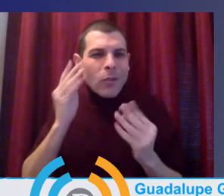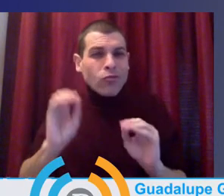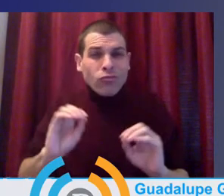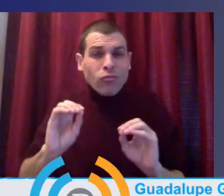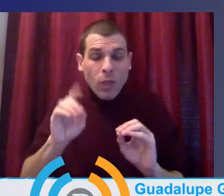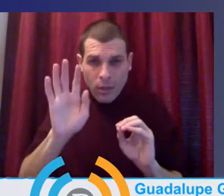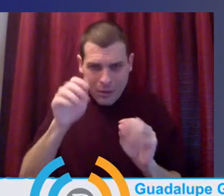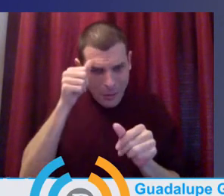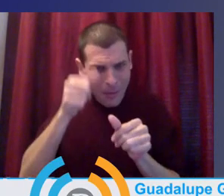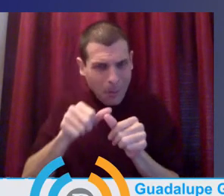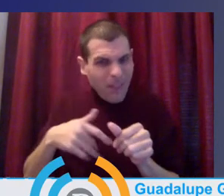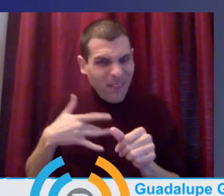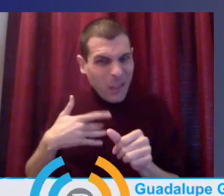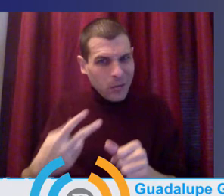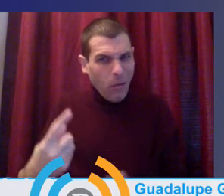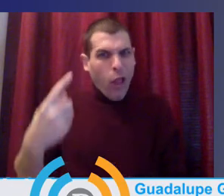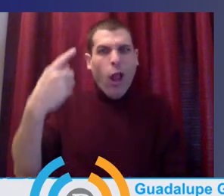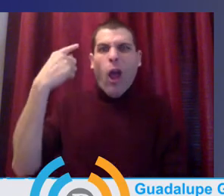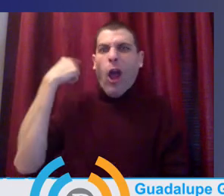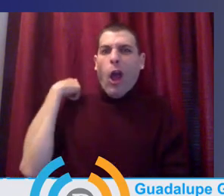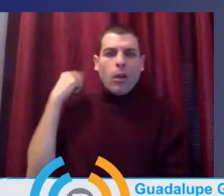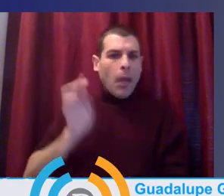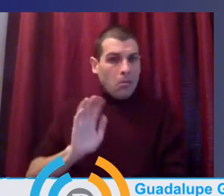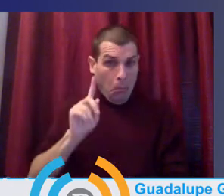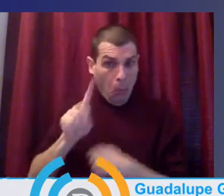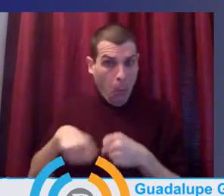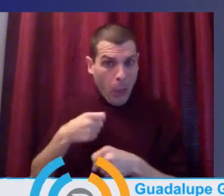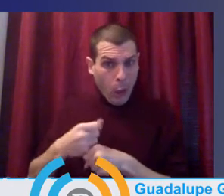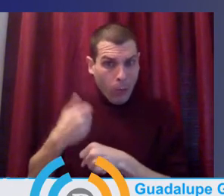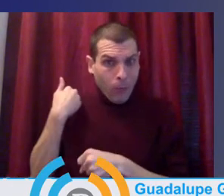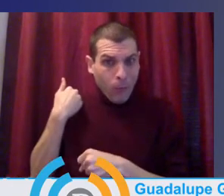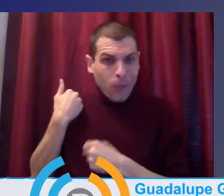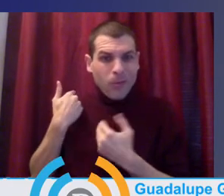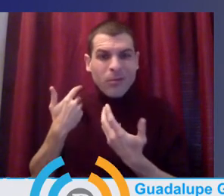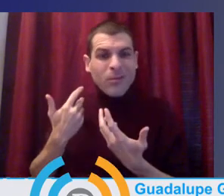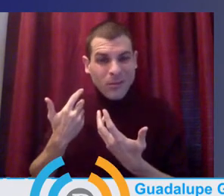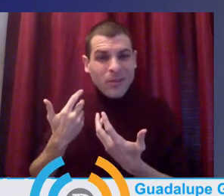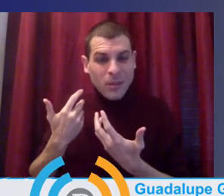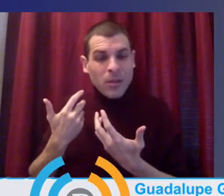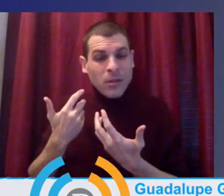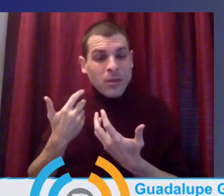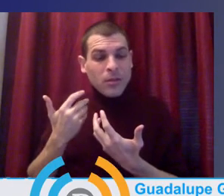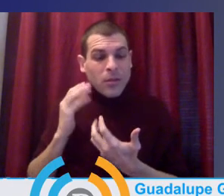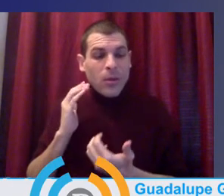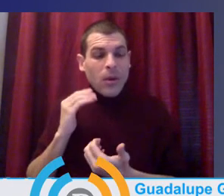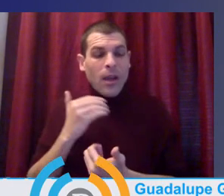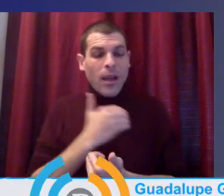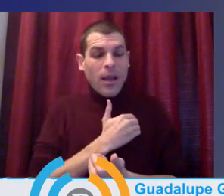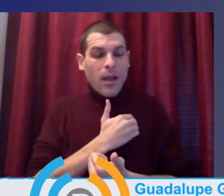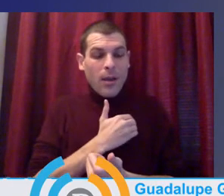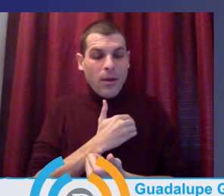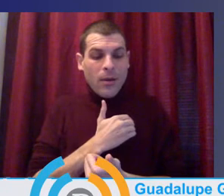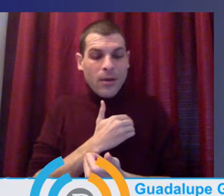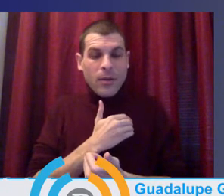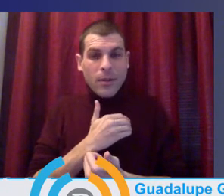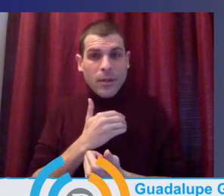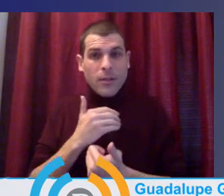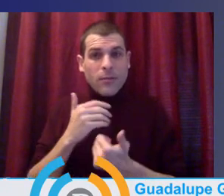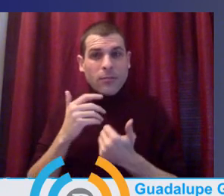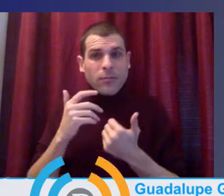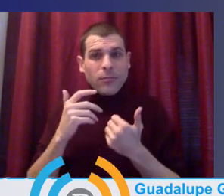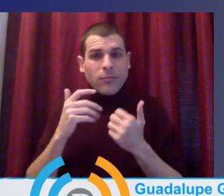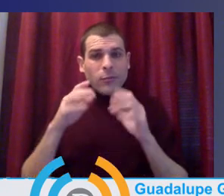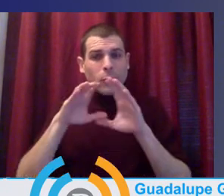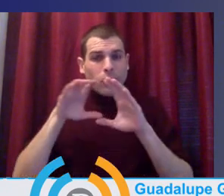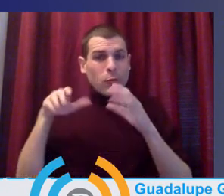ago. And we haven't as an institution, as many layers of institutions, really had to deal with a pandemic